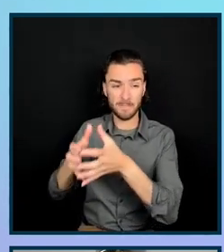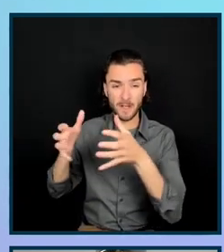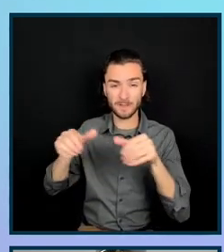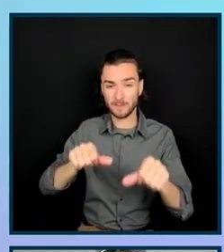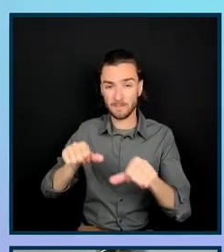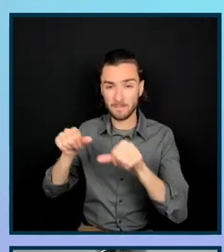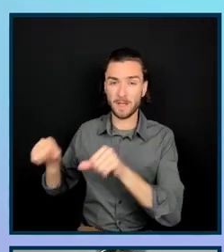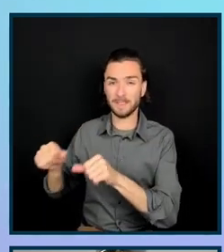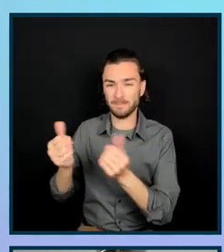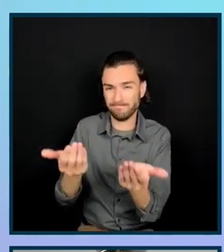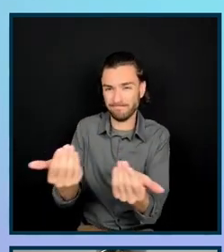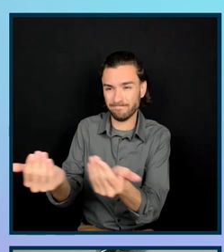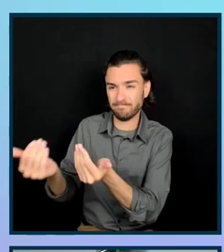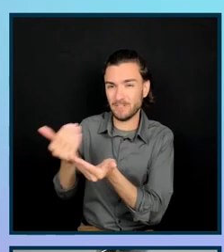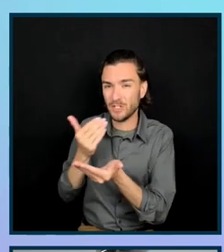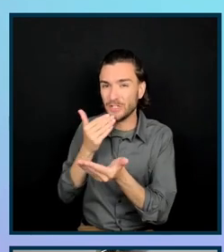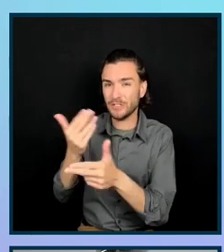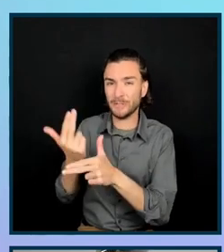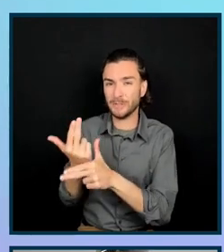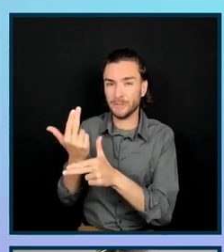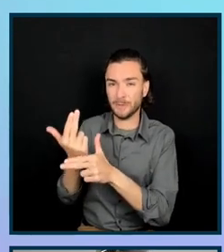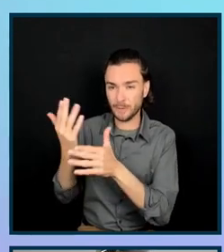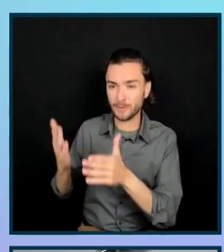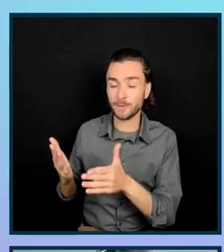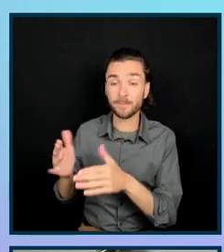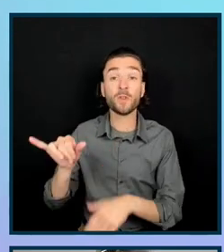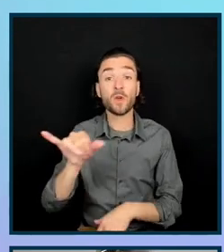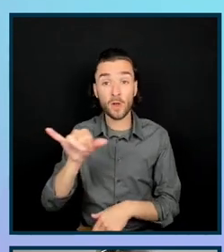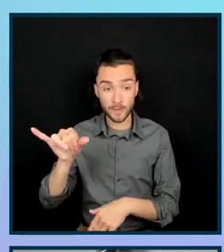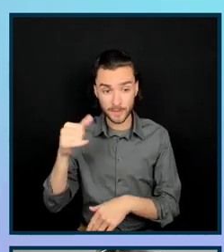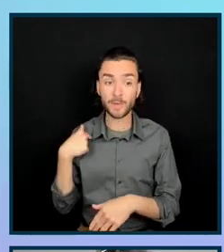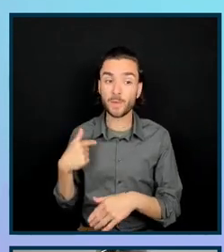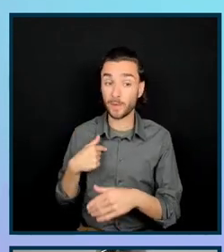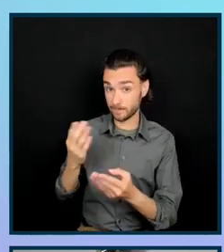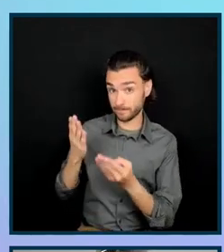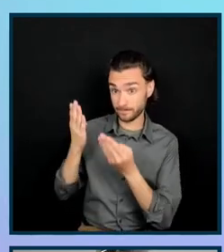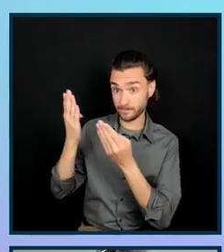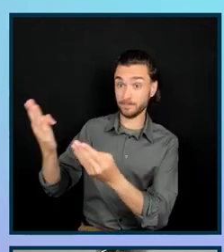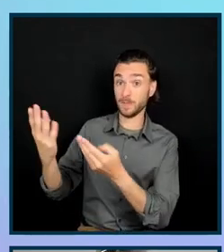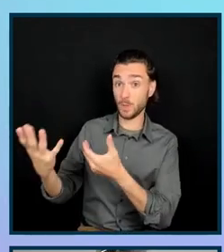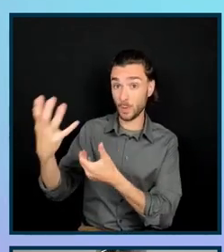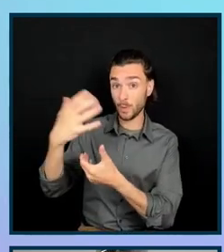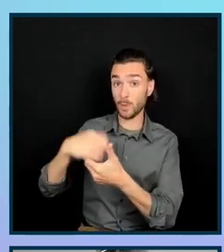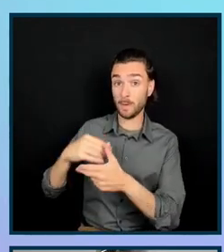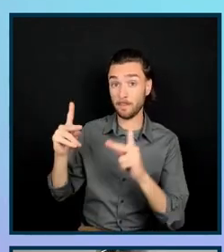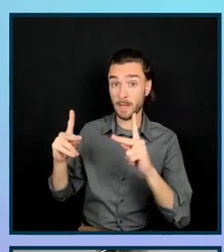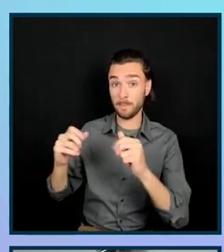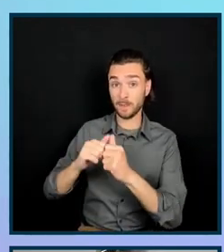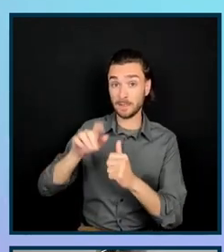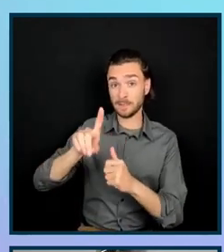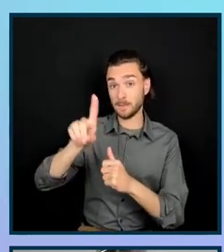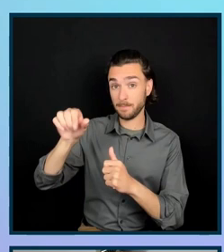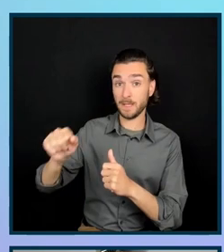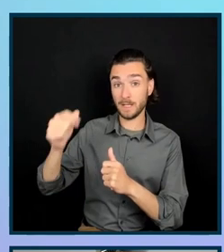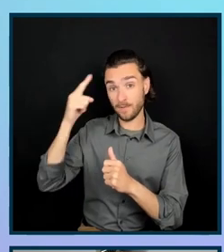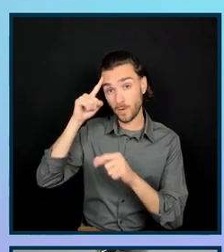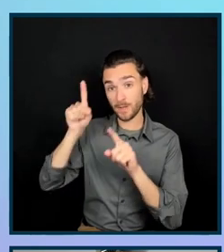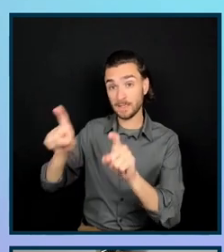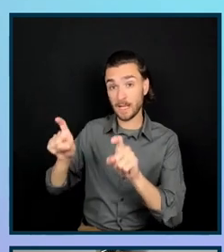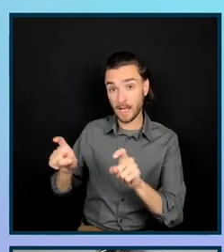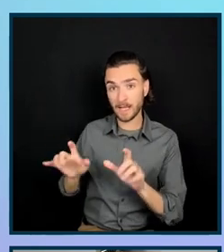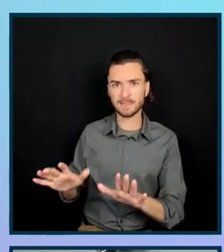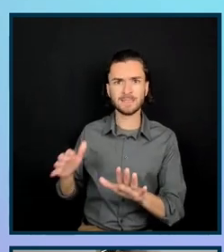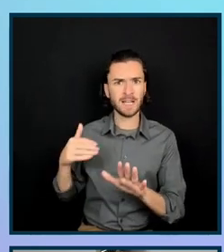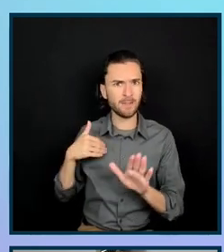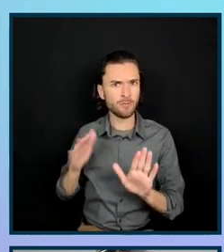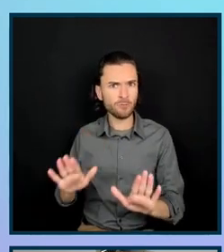And in ideal scenarios, we do always recommend including users with disabilities in testing. And there's a lot of great recruitment agencies out there that